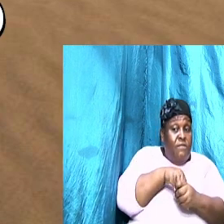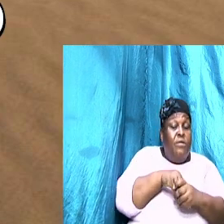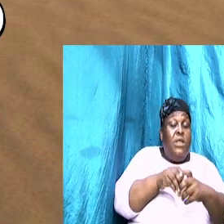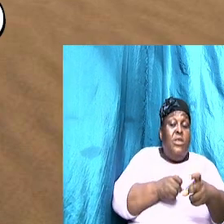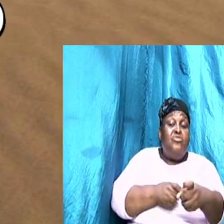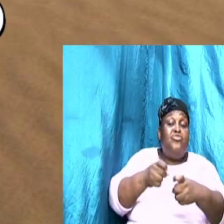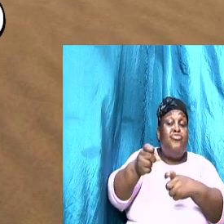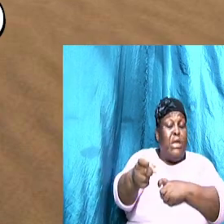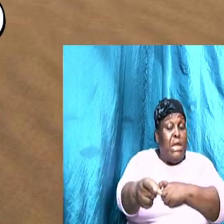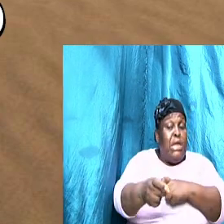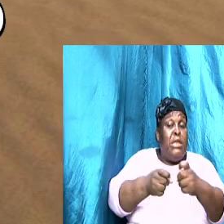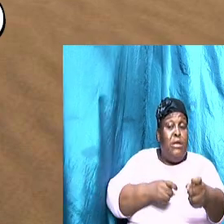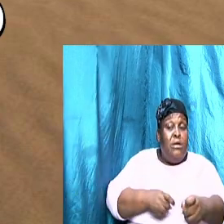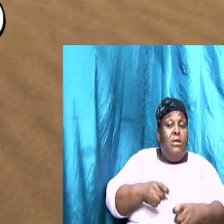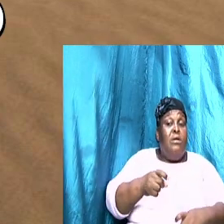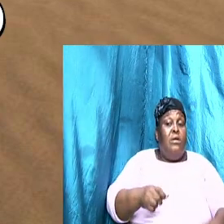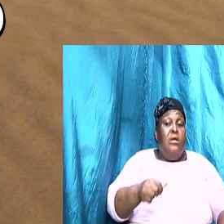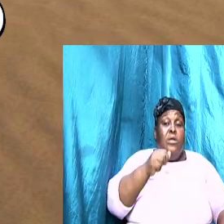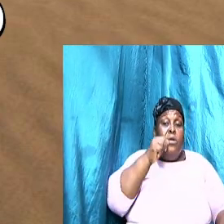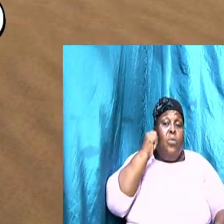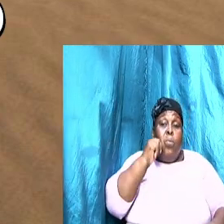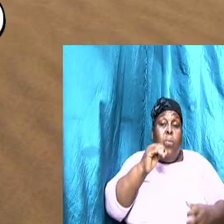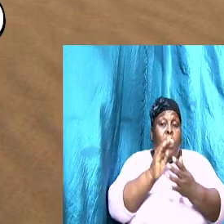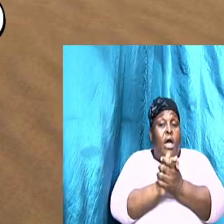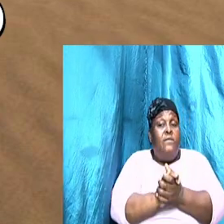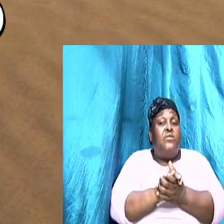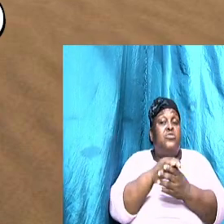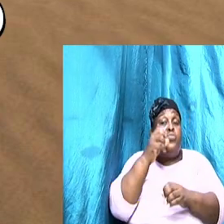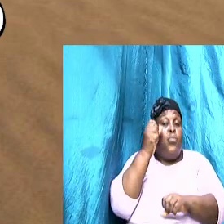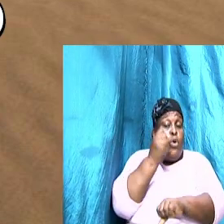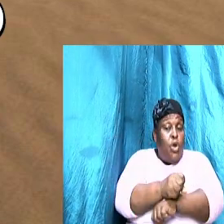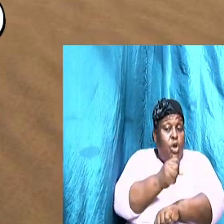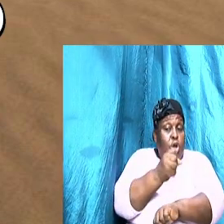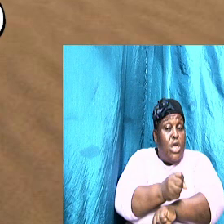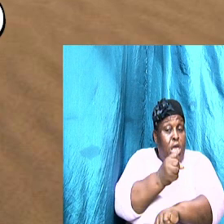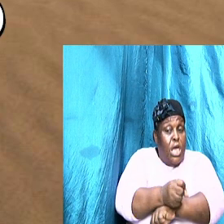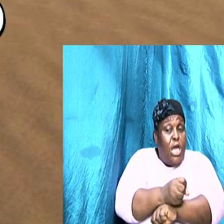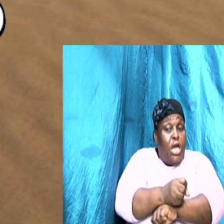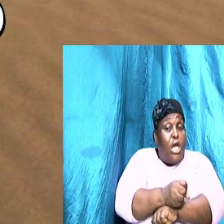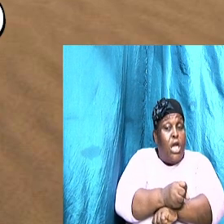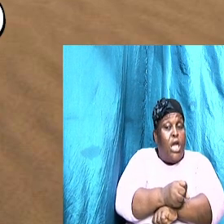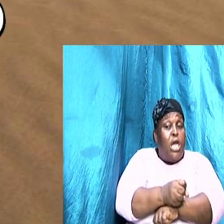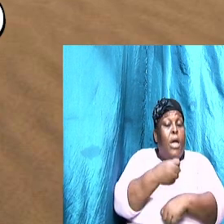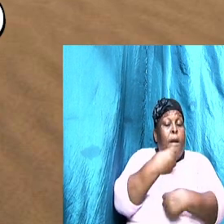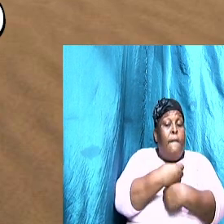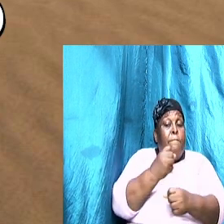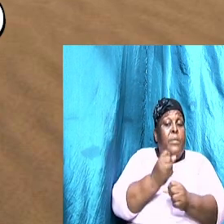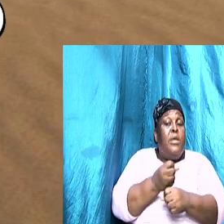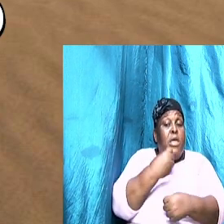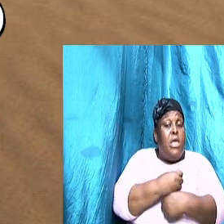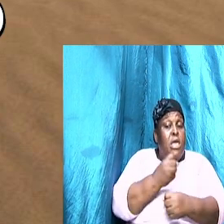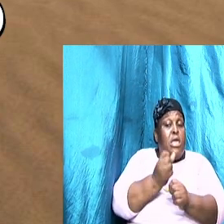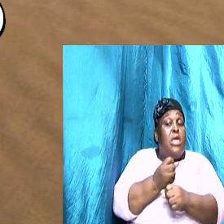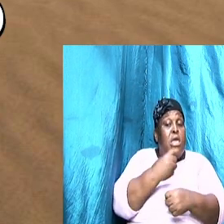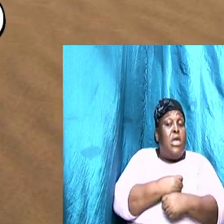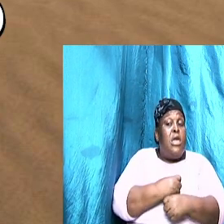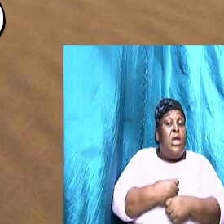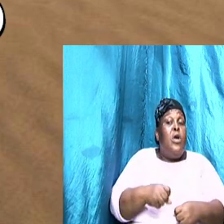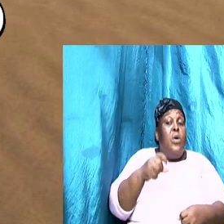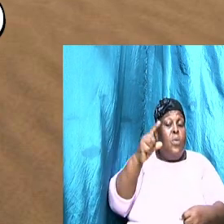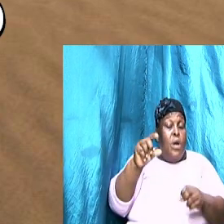hello she is working with and complimenting and supporting and making whole and one